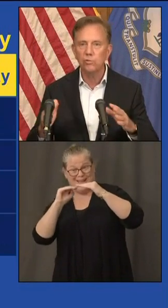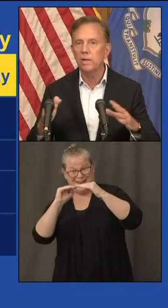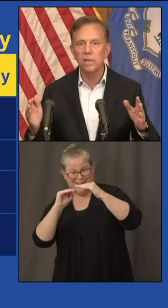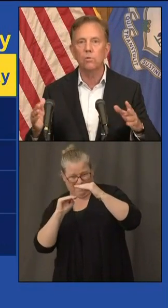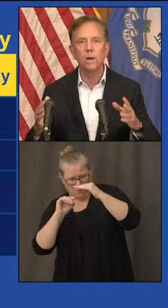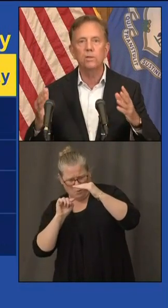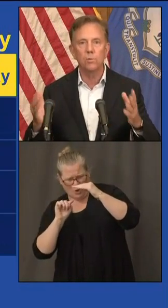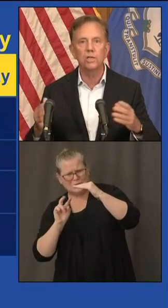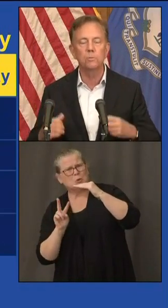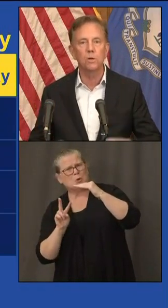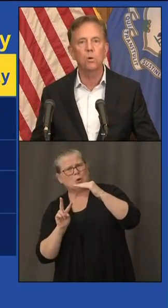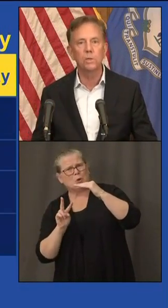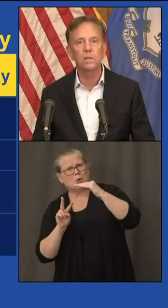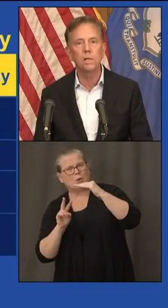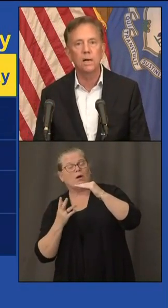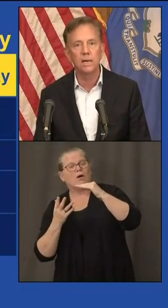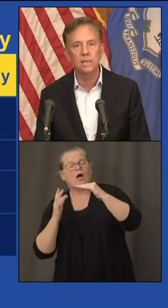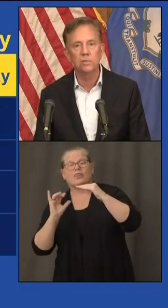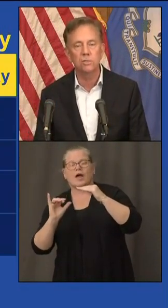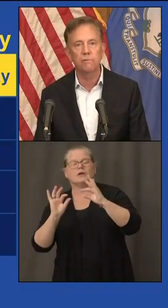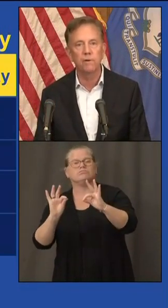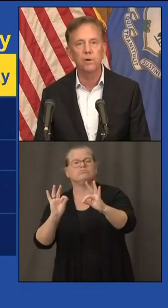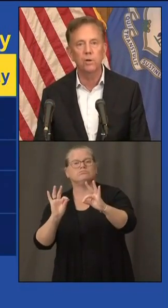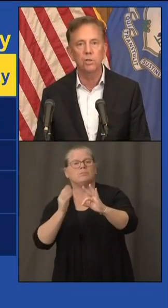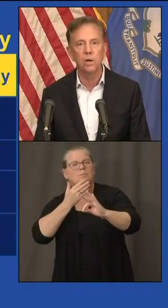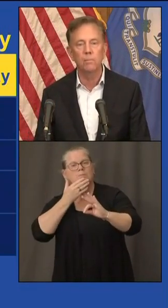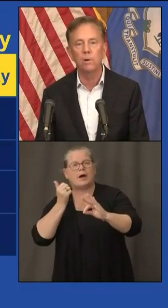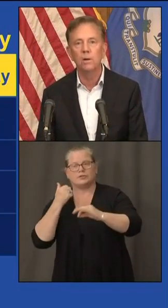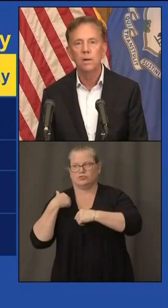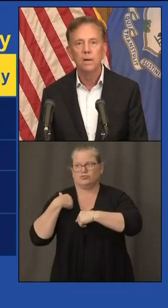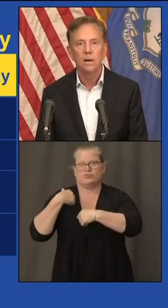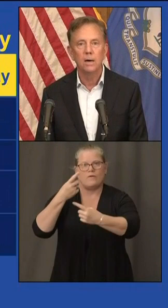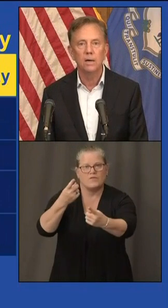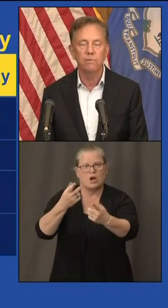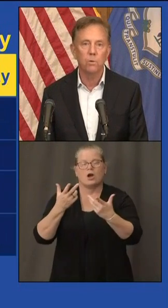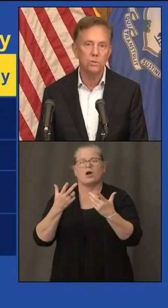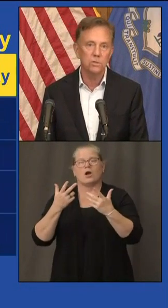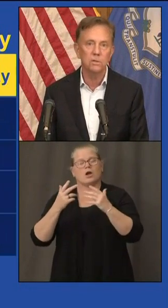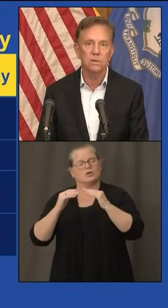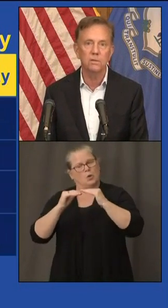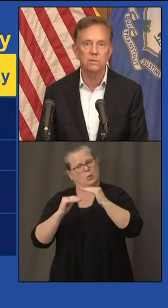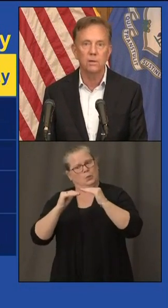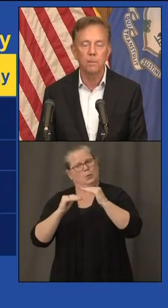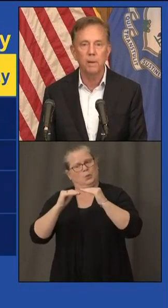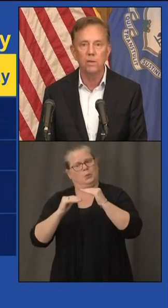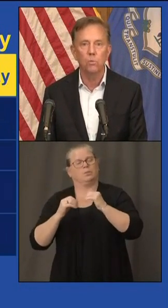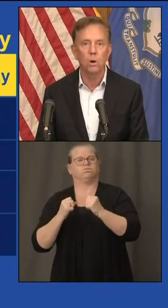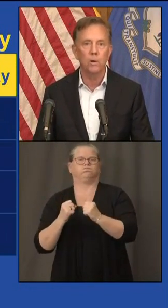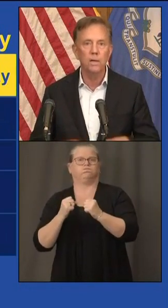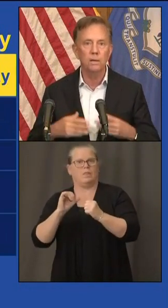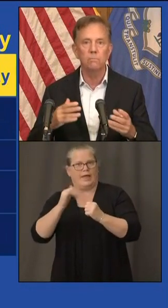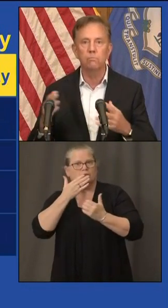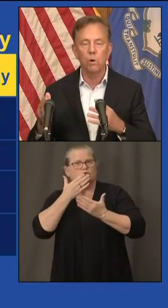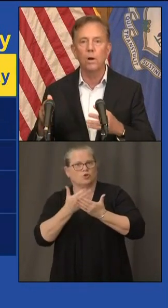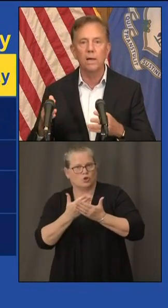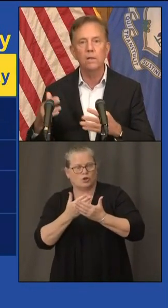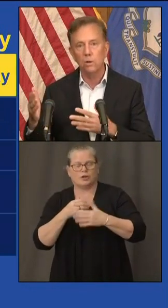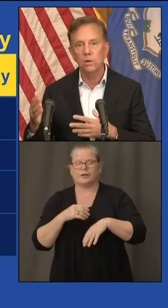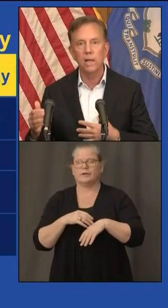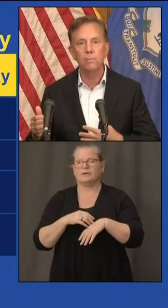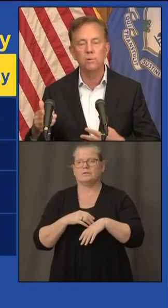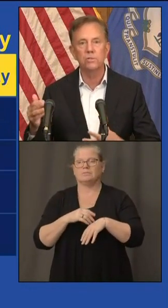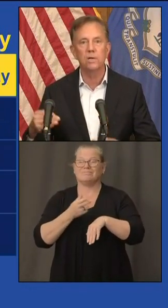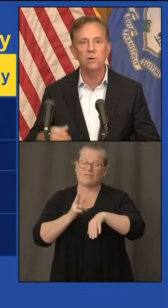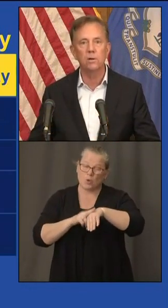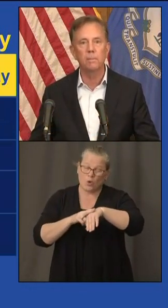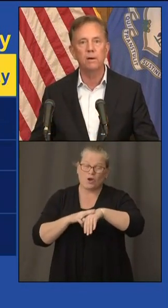not trending in the right direction but holding the line and this is a very good number uh of course you know i'm paid to worry and rhode island